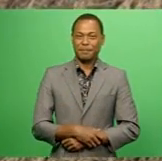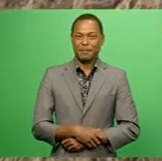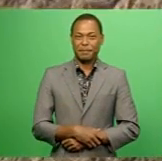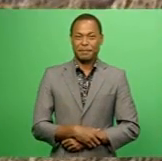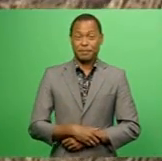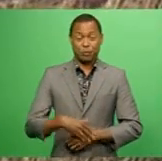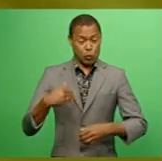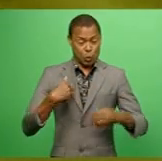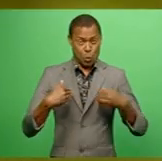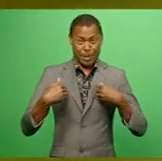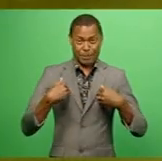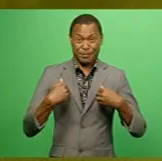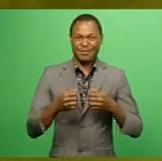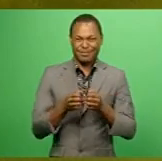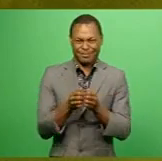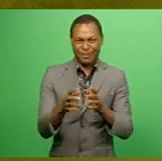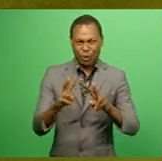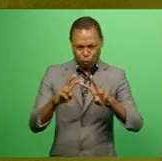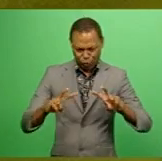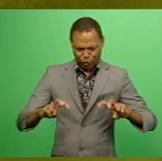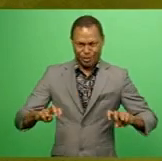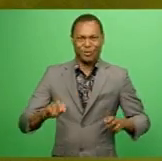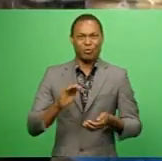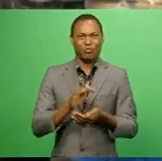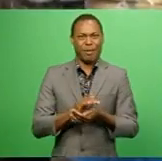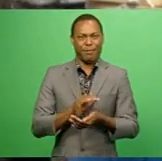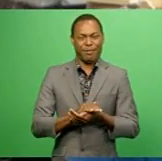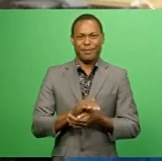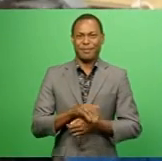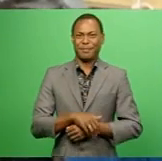And USP begins research into local Kava.